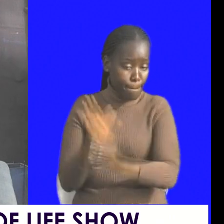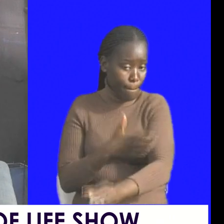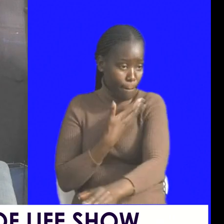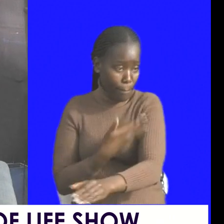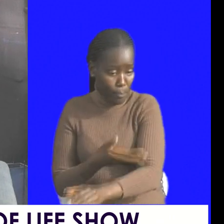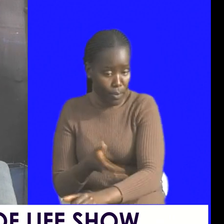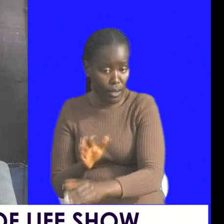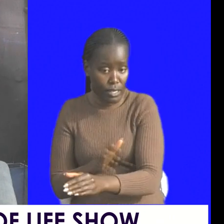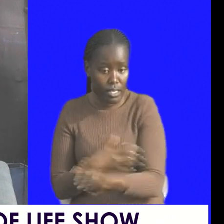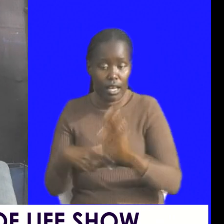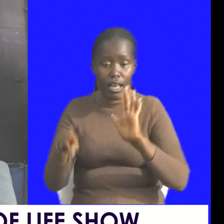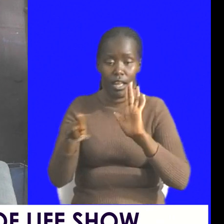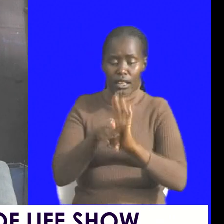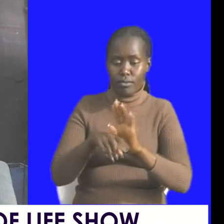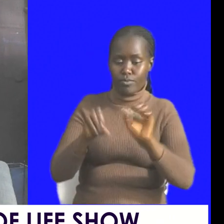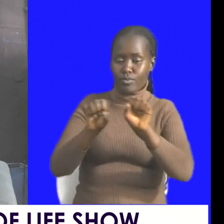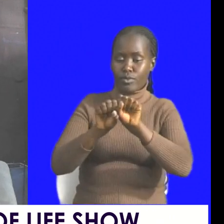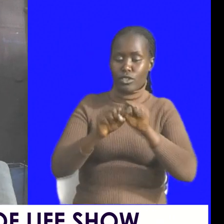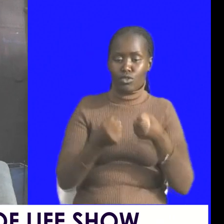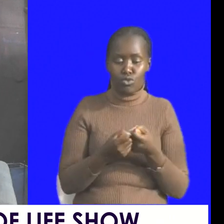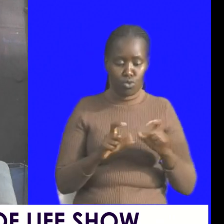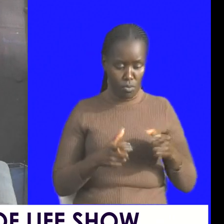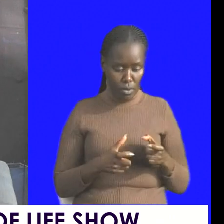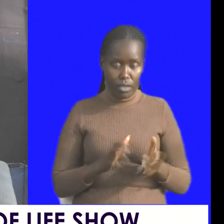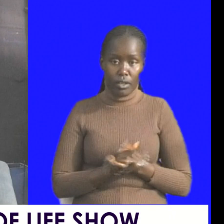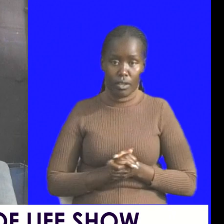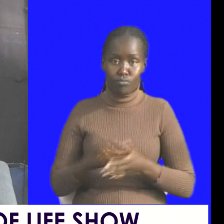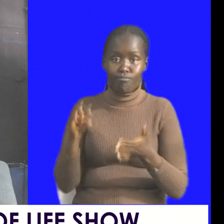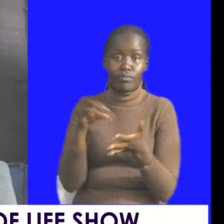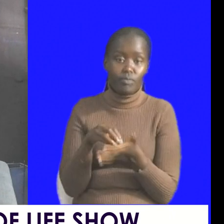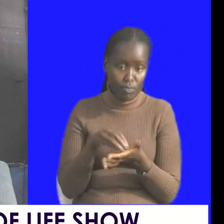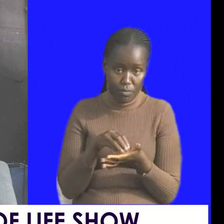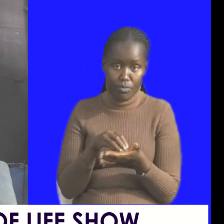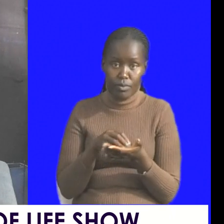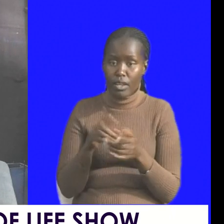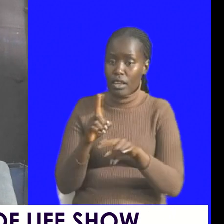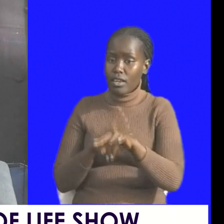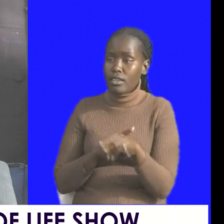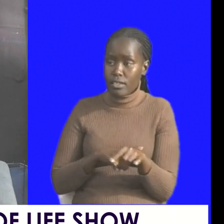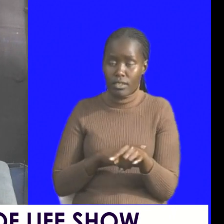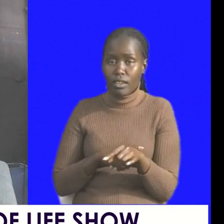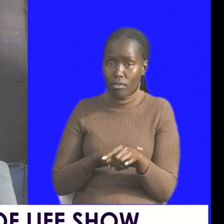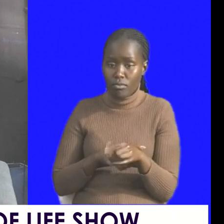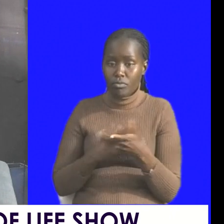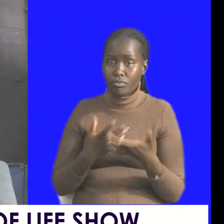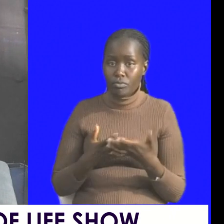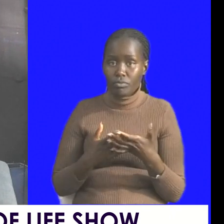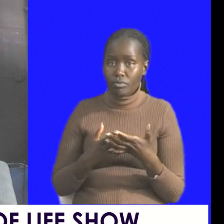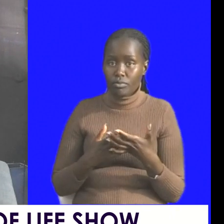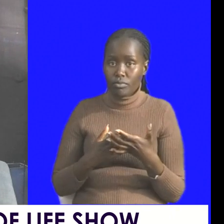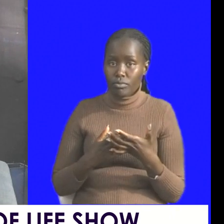negative social media uh content when you're allowed when you're around uh